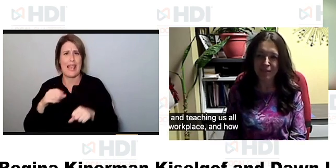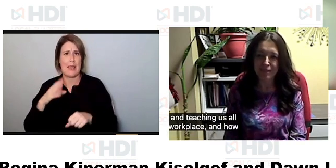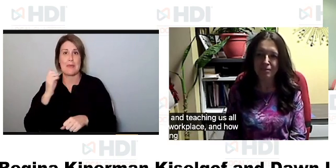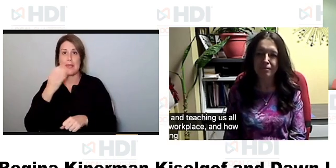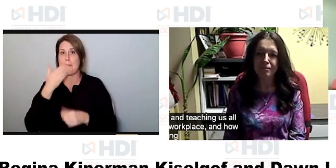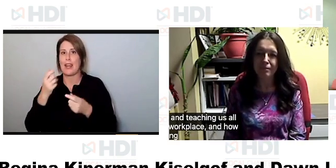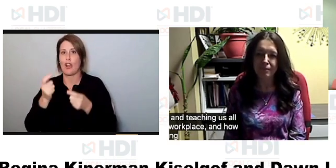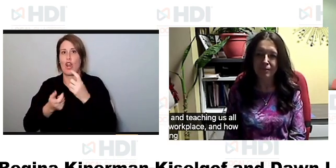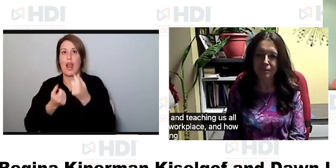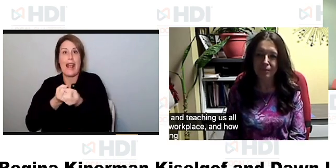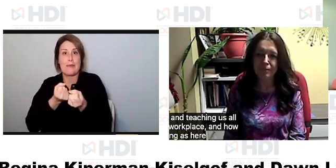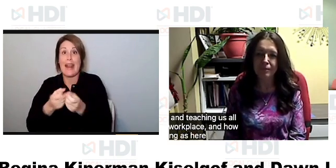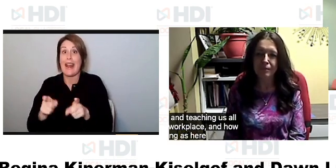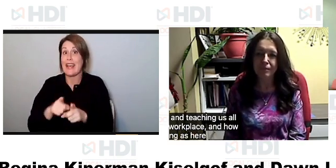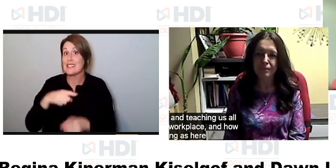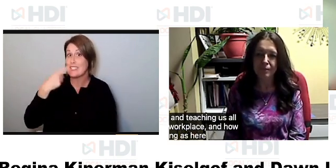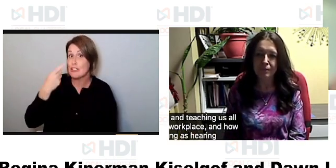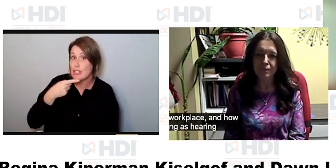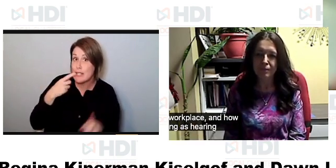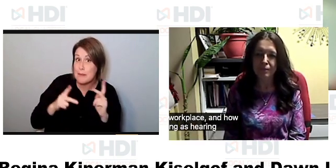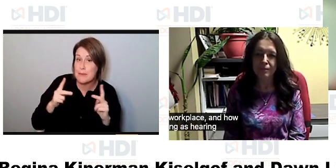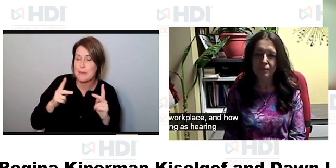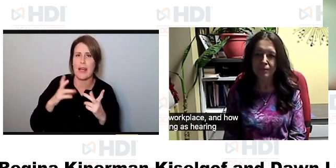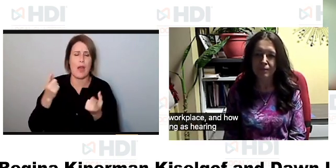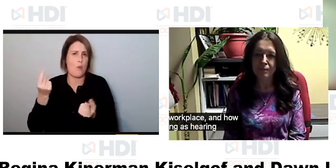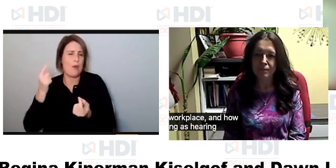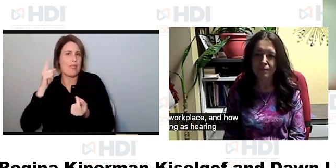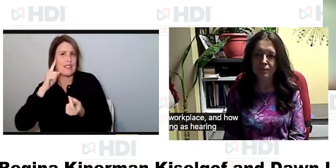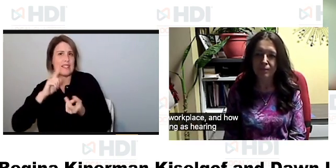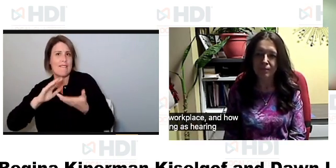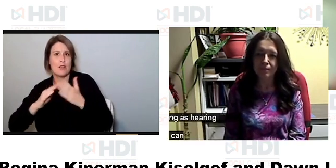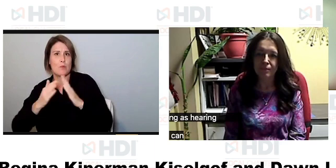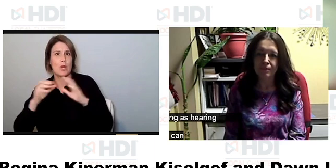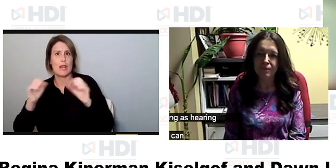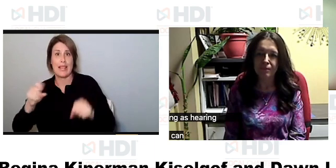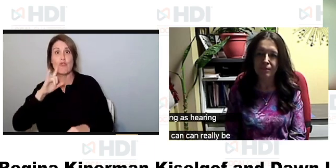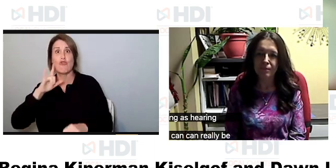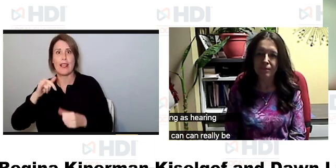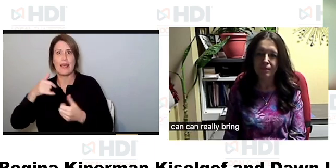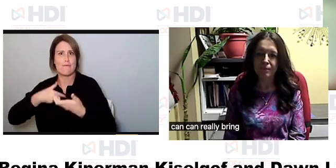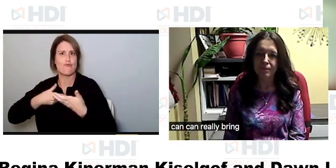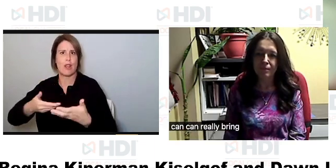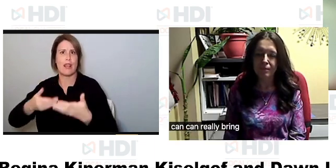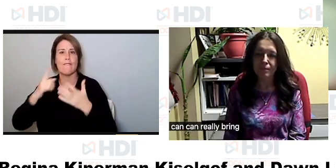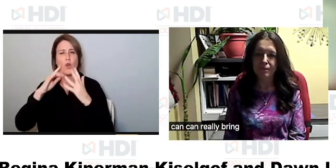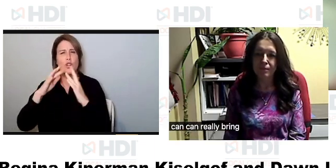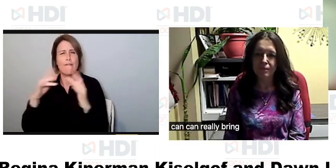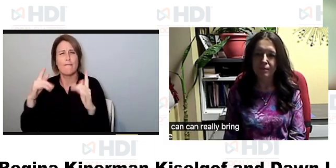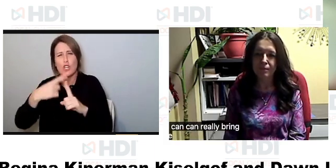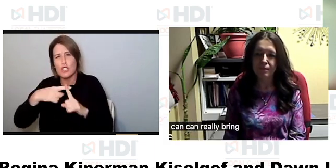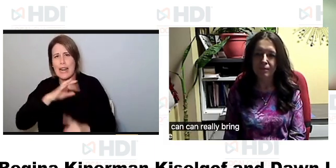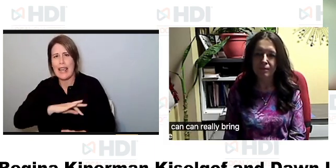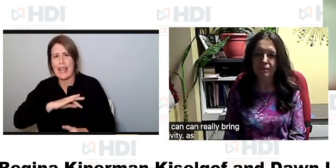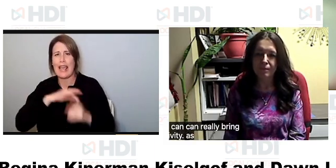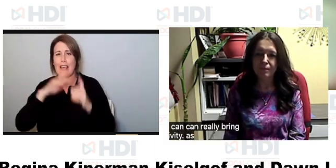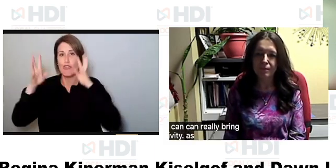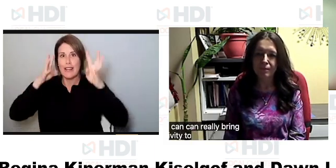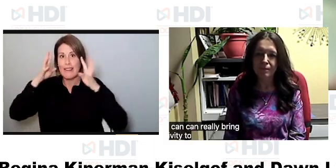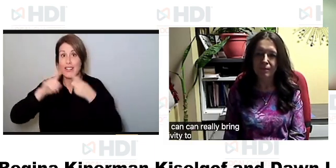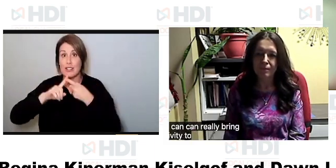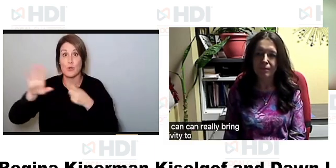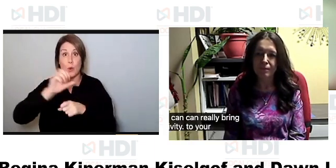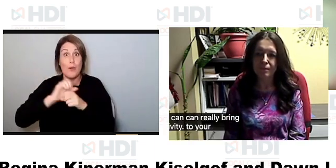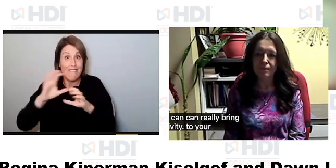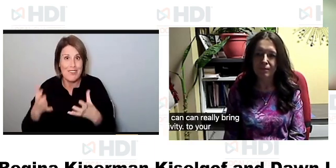um as hearing people and what the deaf community can can really bring in terms of diversity and creativity uh to your workforce